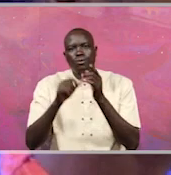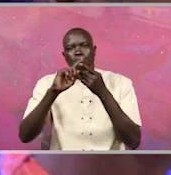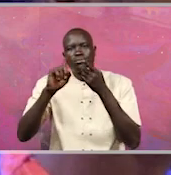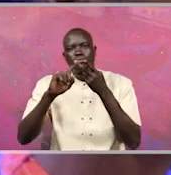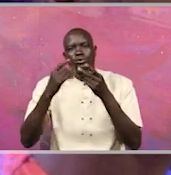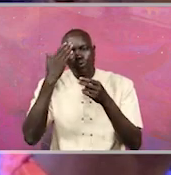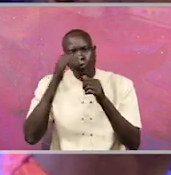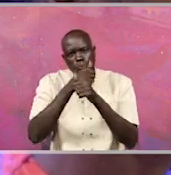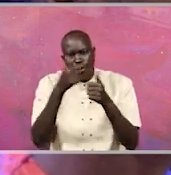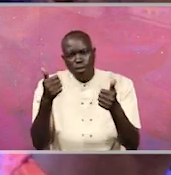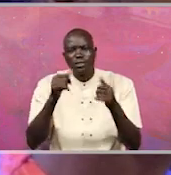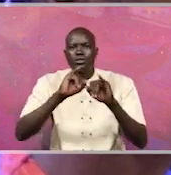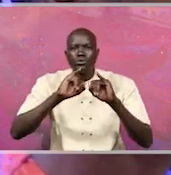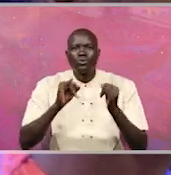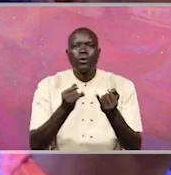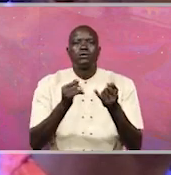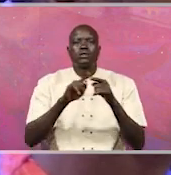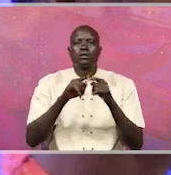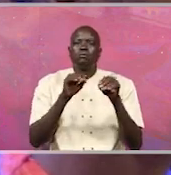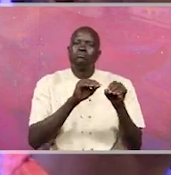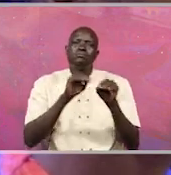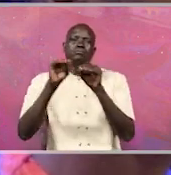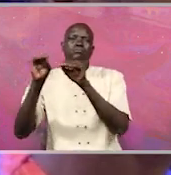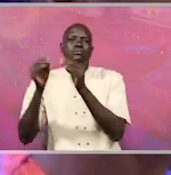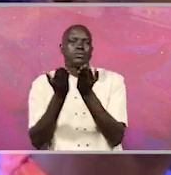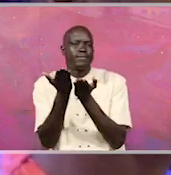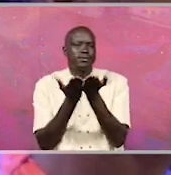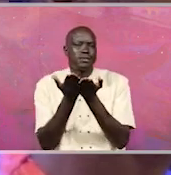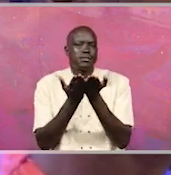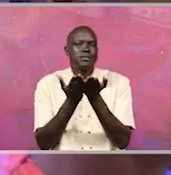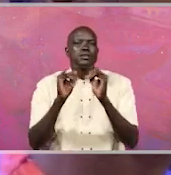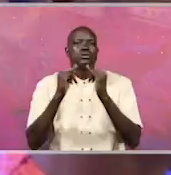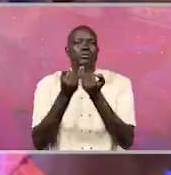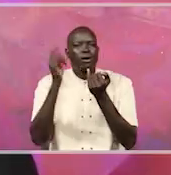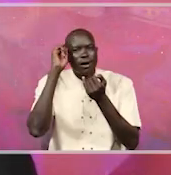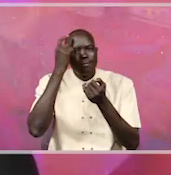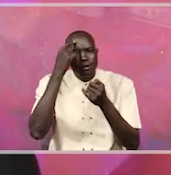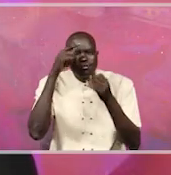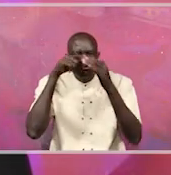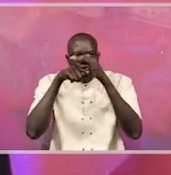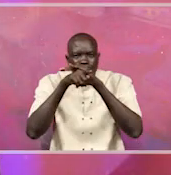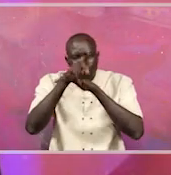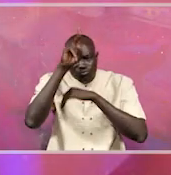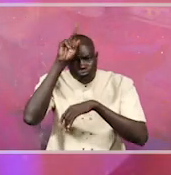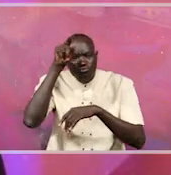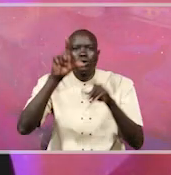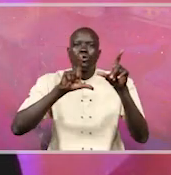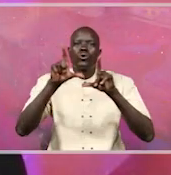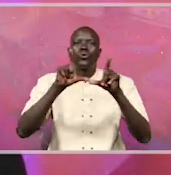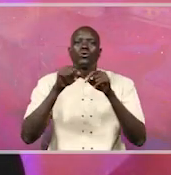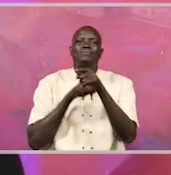Maybe can we transfer these services of institutions of government to the local